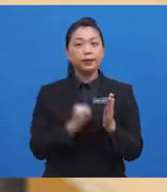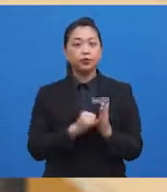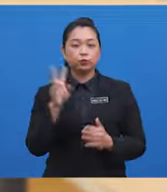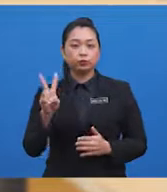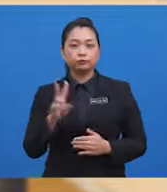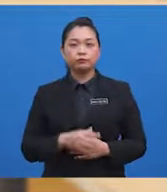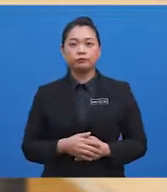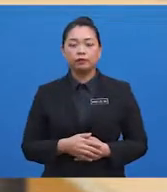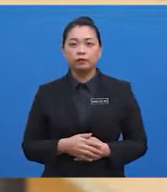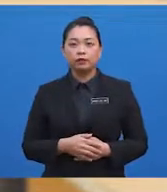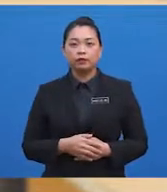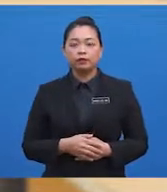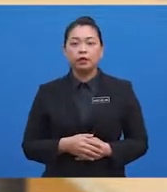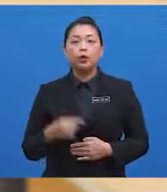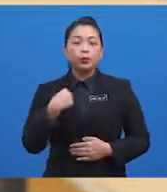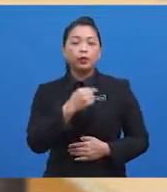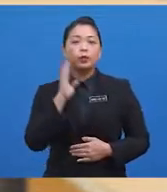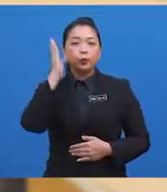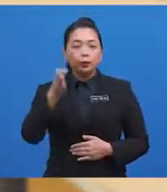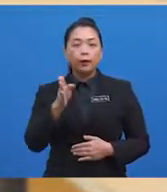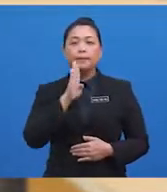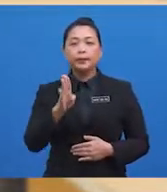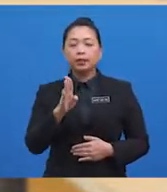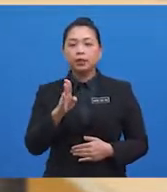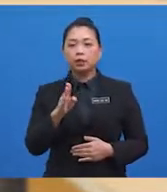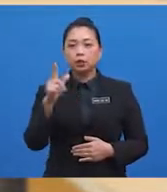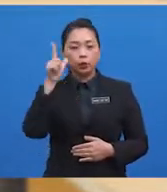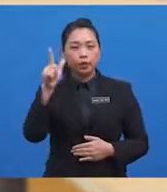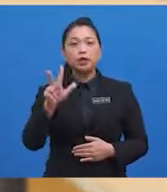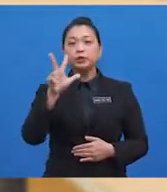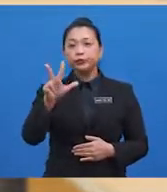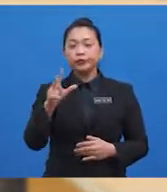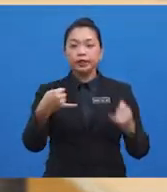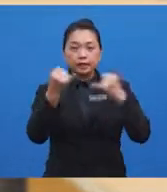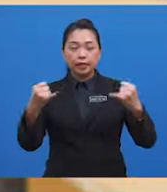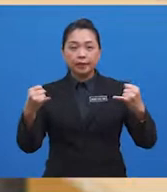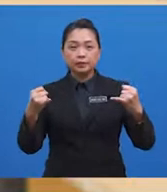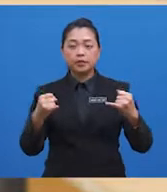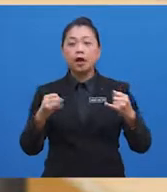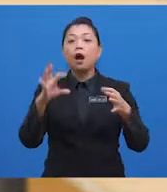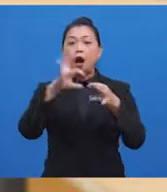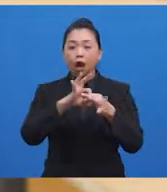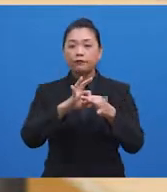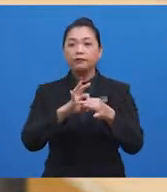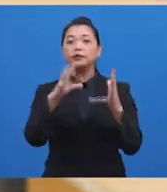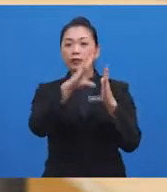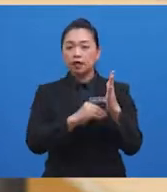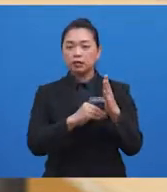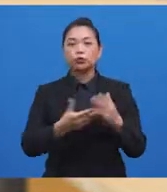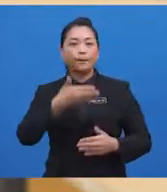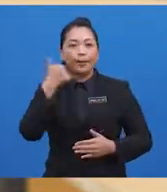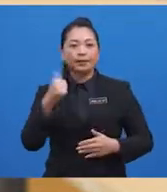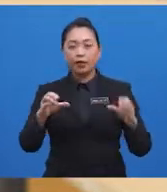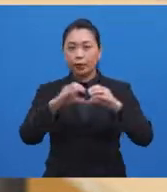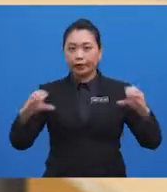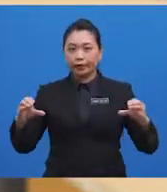course of our program, we will be looking at reading at three different types of text in order to better comprehend both